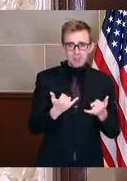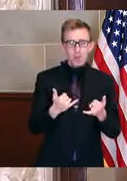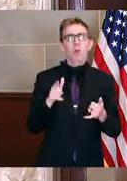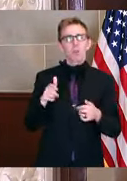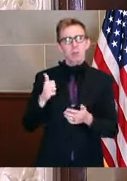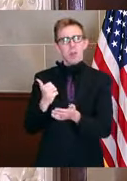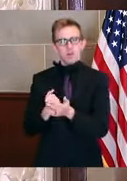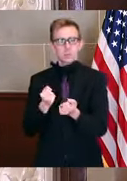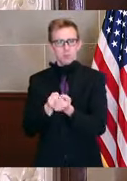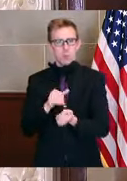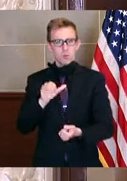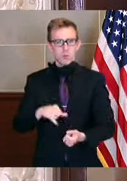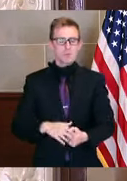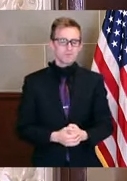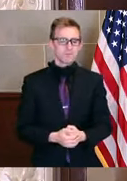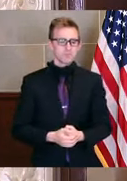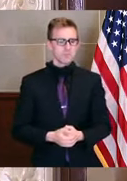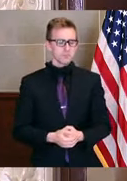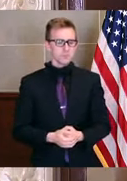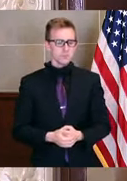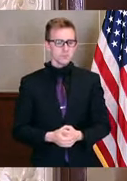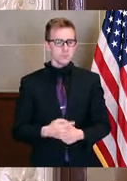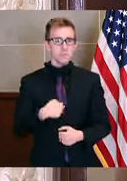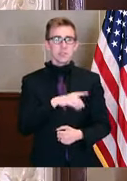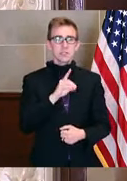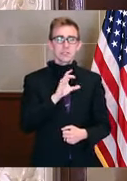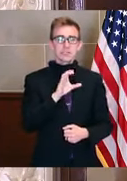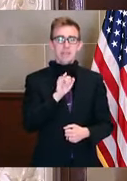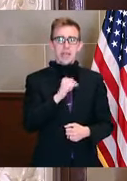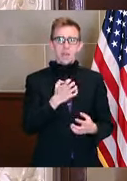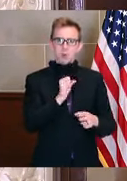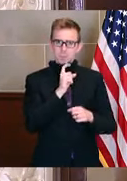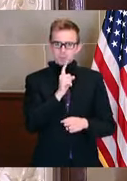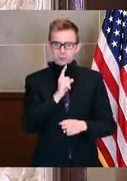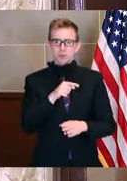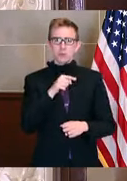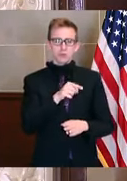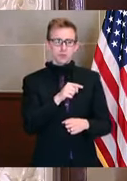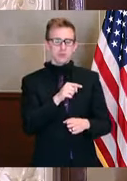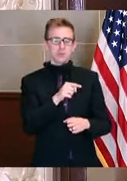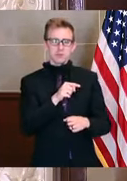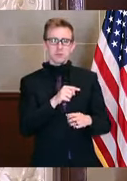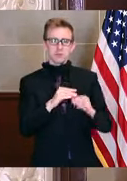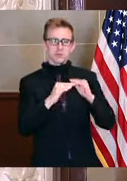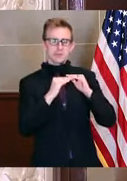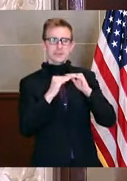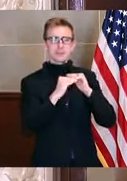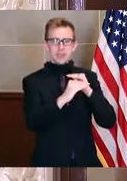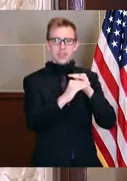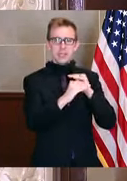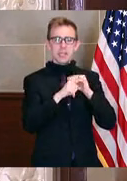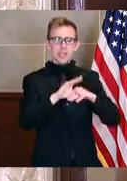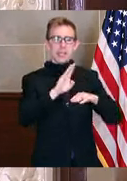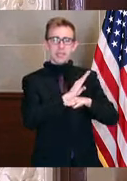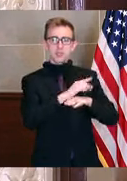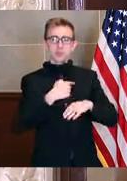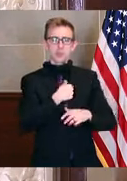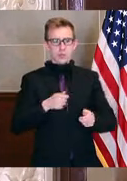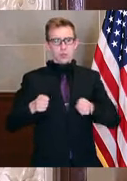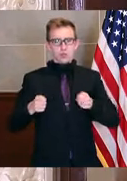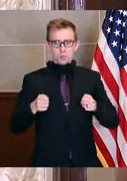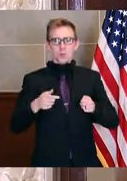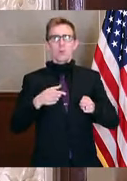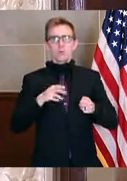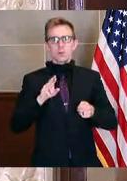responsibilities in the Department of Commerce and Insurance is to ensure the solvency and stability of the industries we regulate.